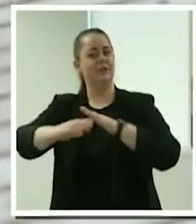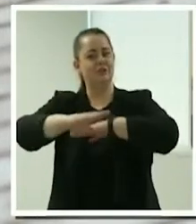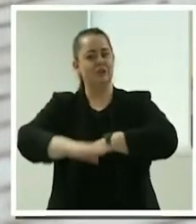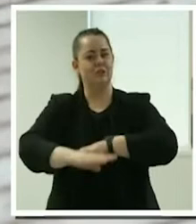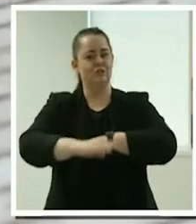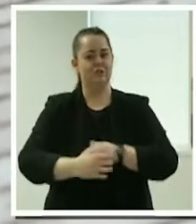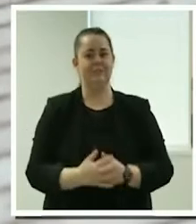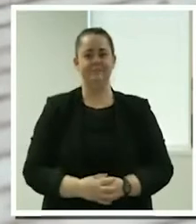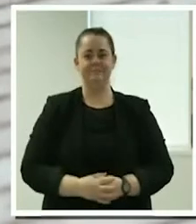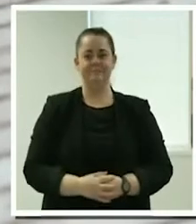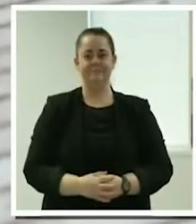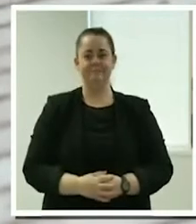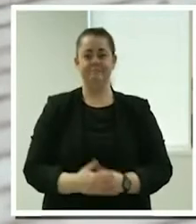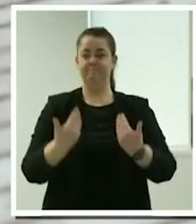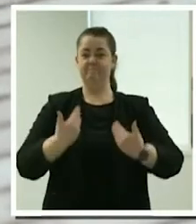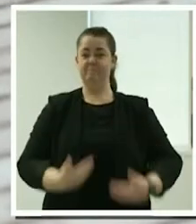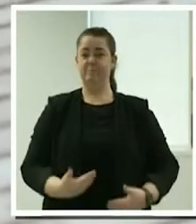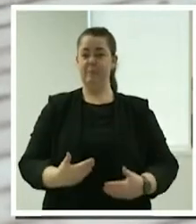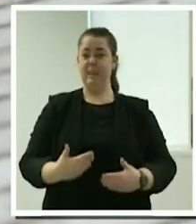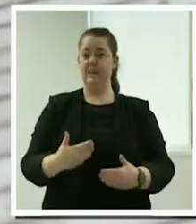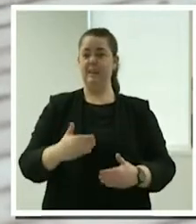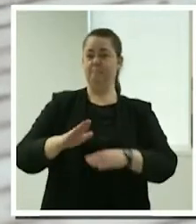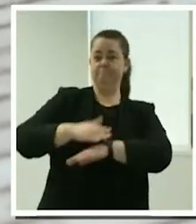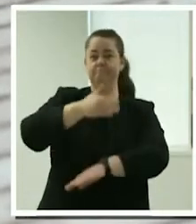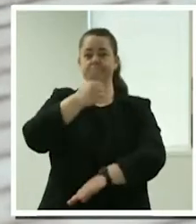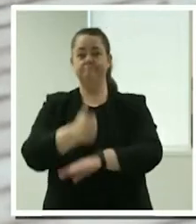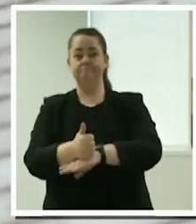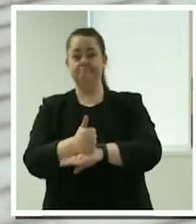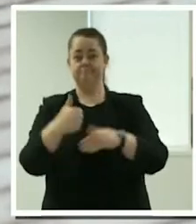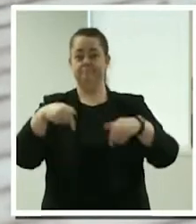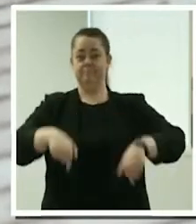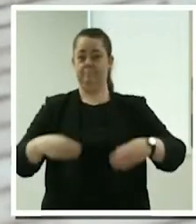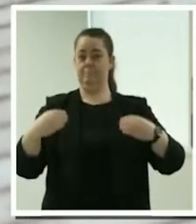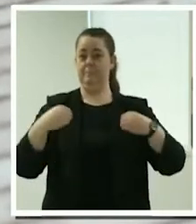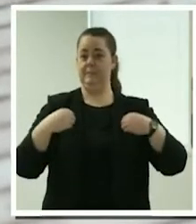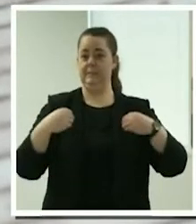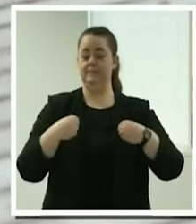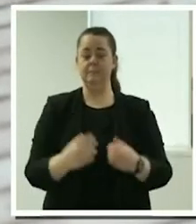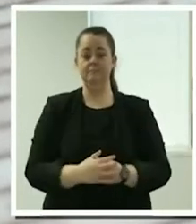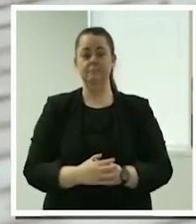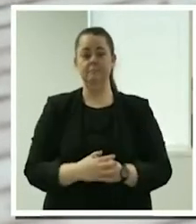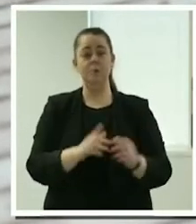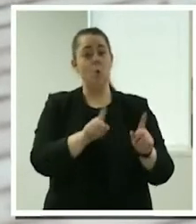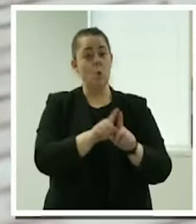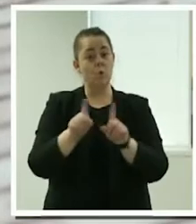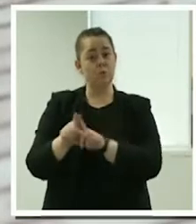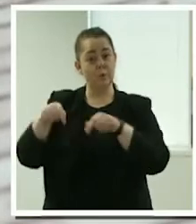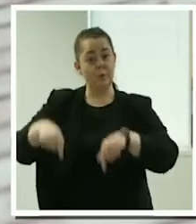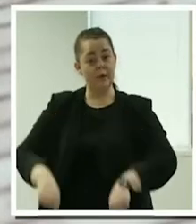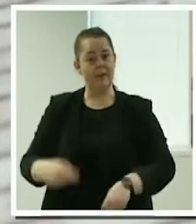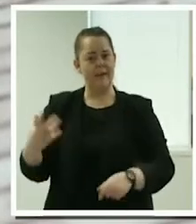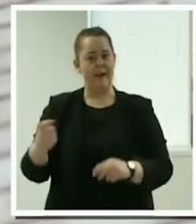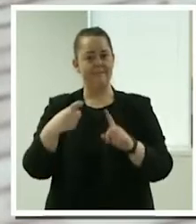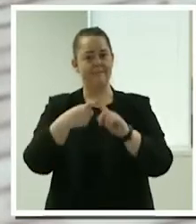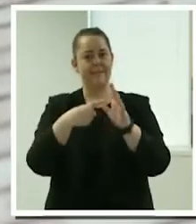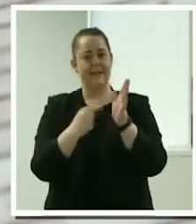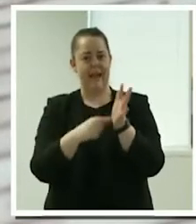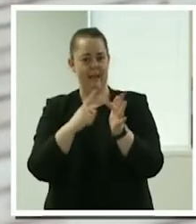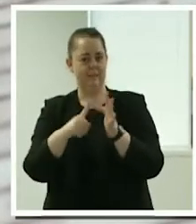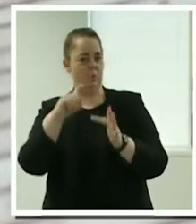-founders of Mabel and also the CEO. And with me today is Kate Carnell, a board member of Mabel, who will be facilitating the panel discussion.